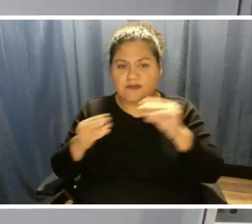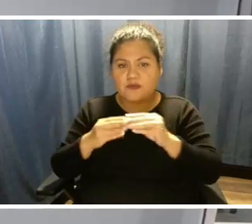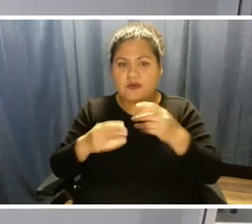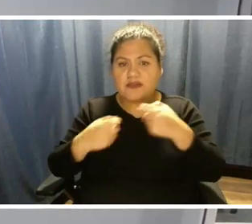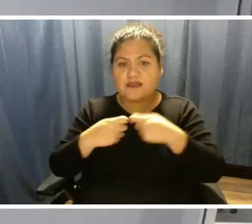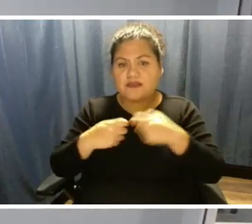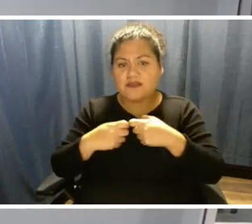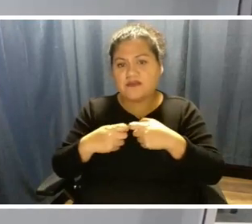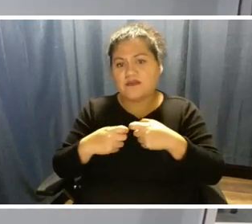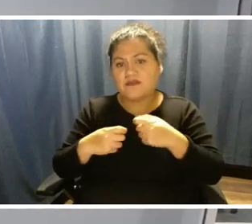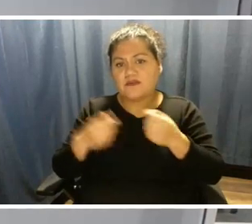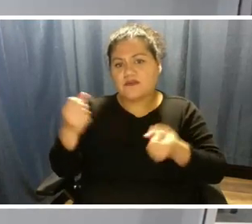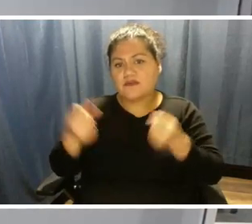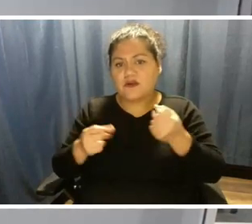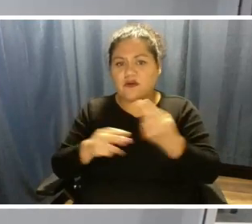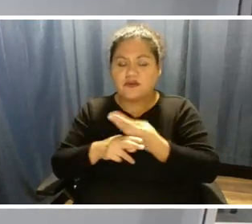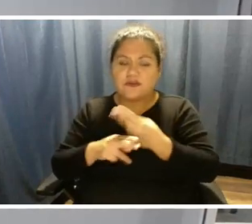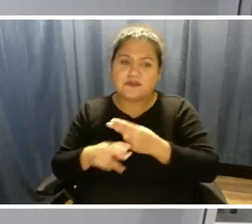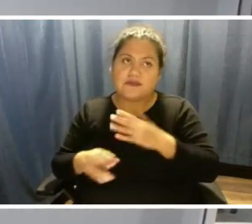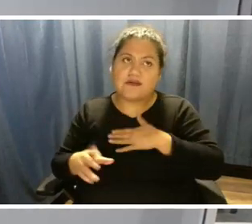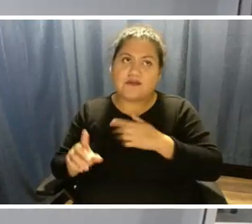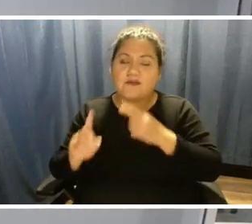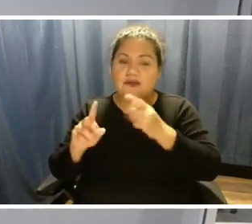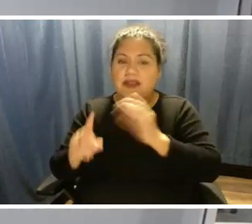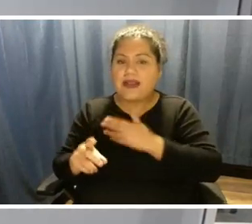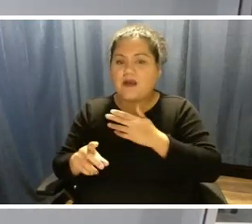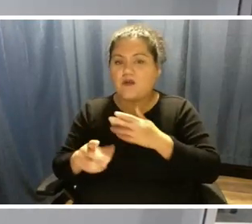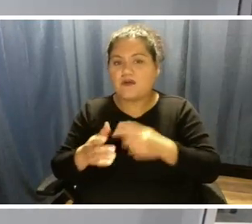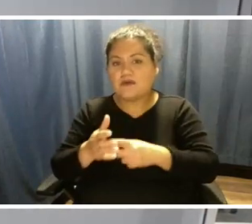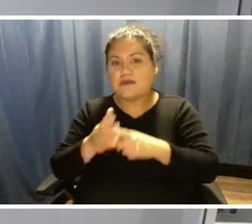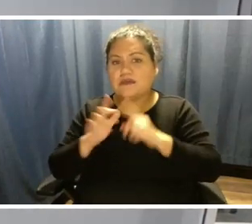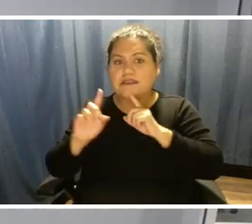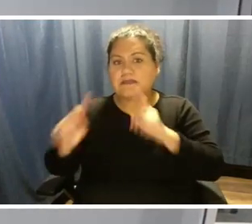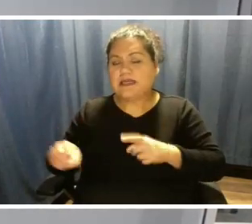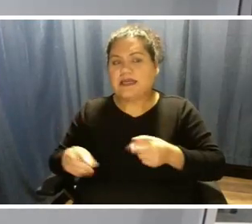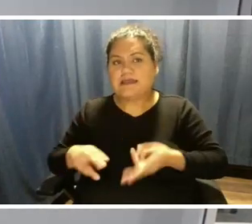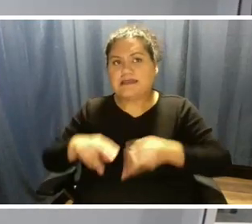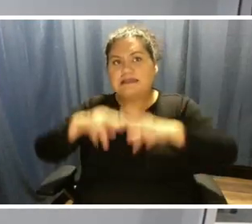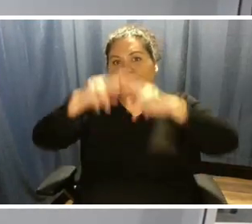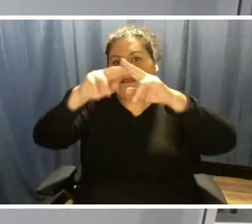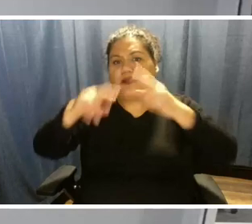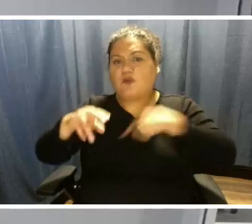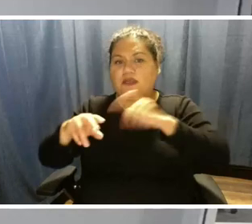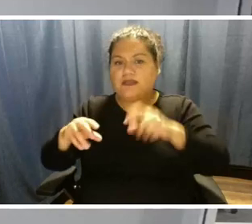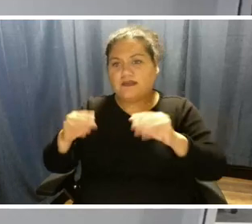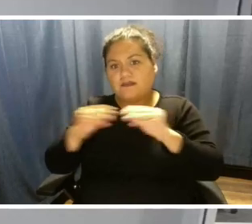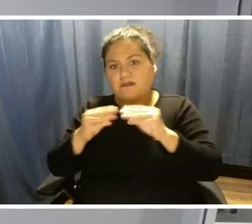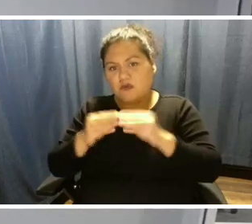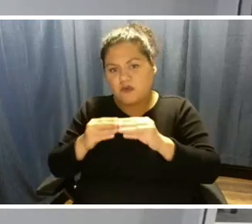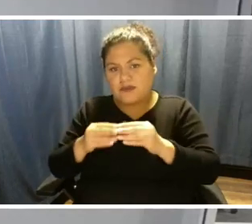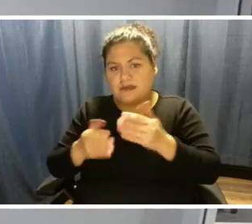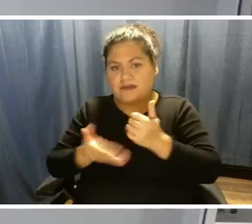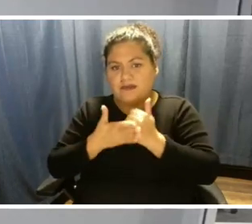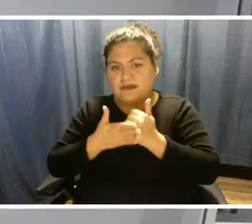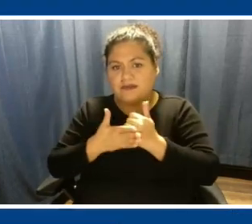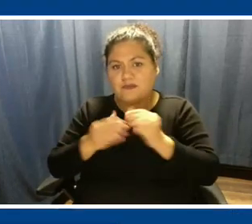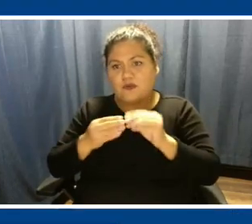So bottom line is our demand is going up and we need some additional generation to help us meet the needs of the community.